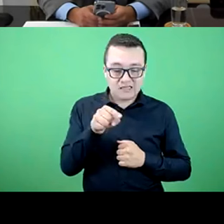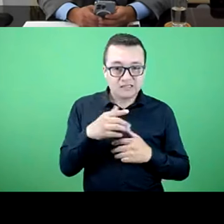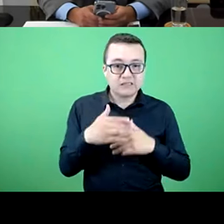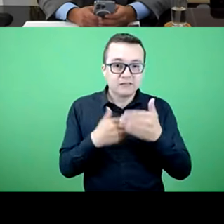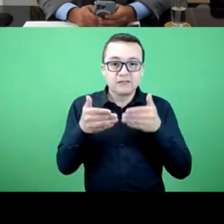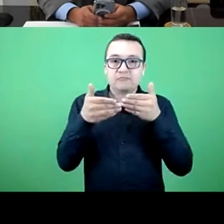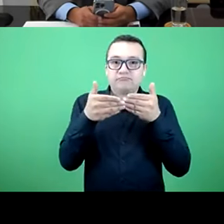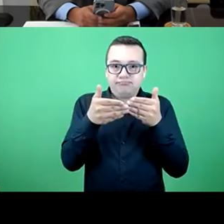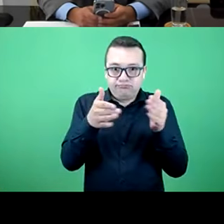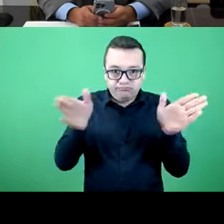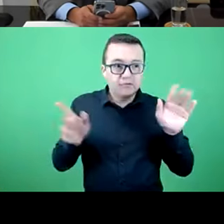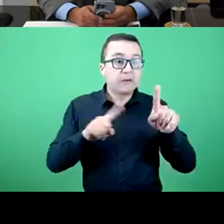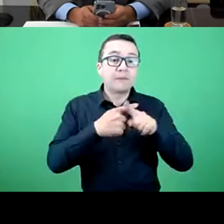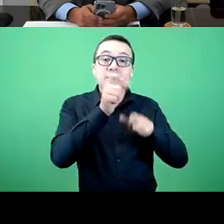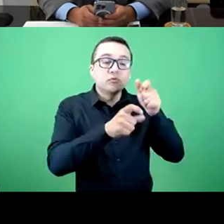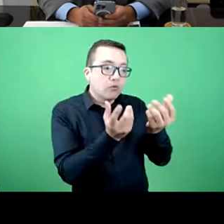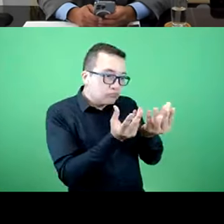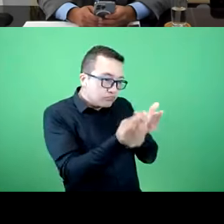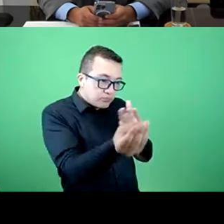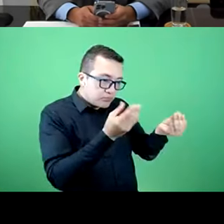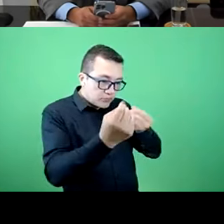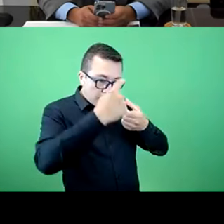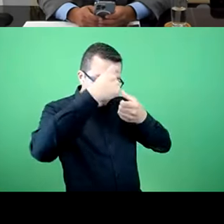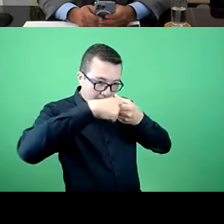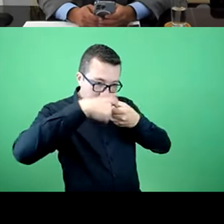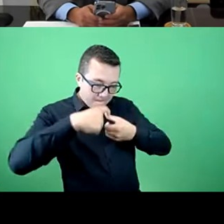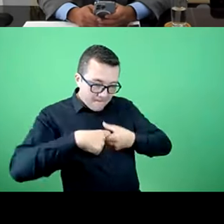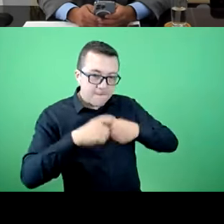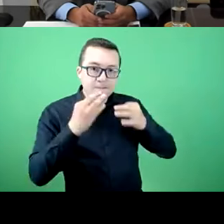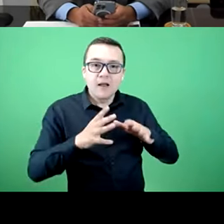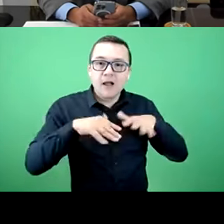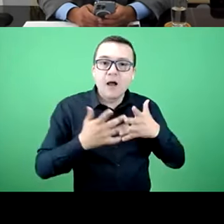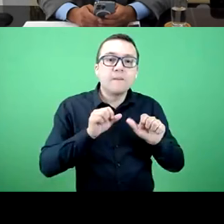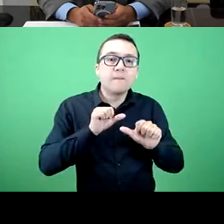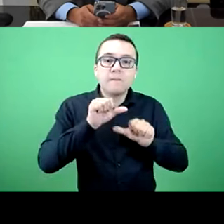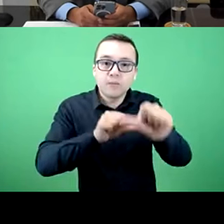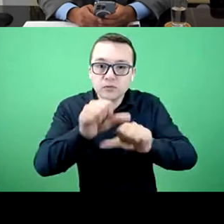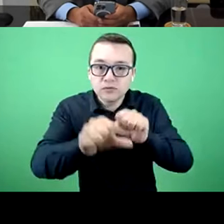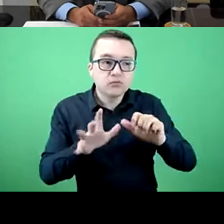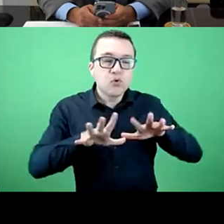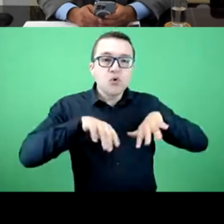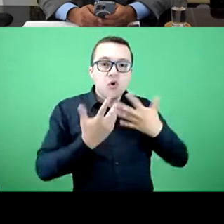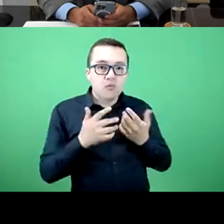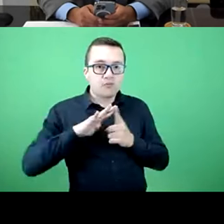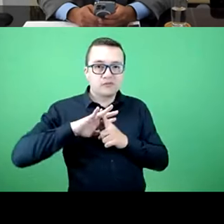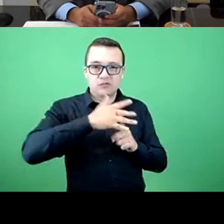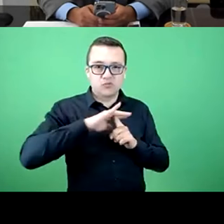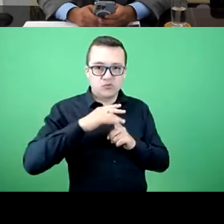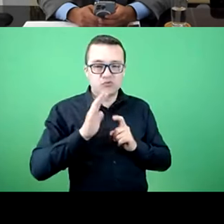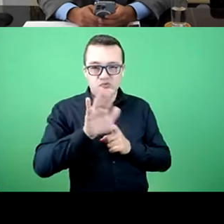you're familiar with this legislation. So this legislation increases in standardizing the roles